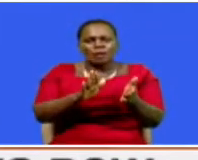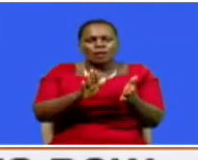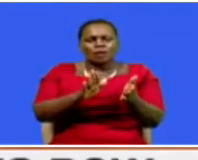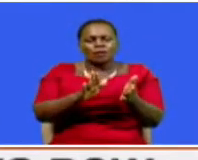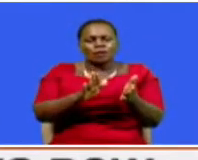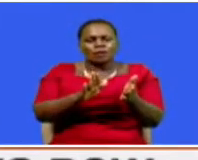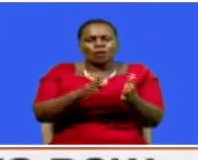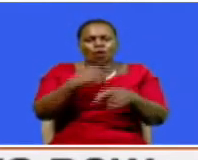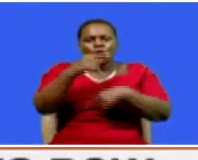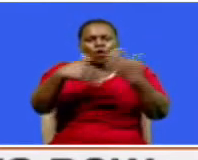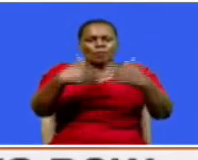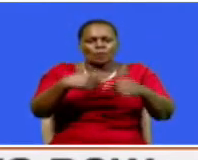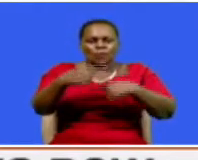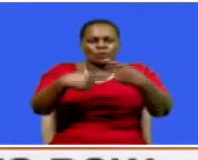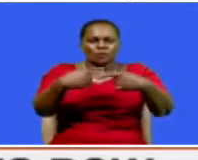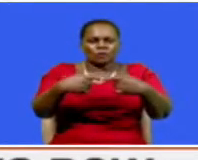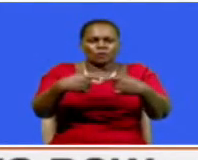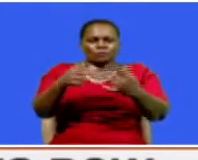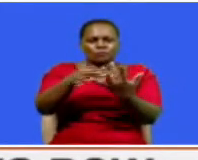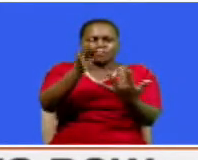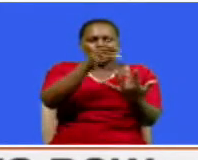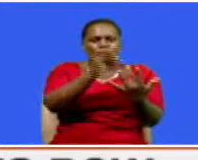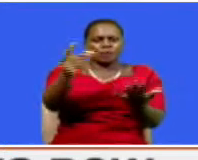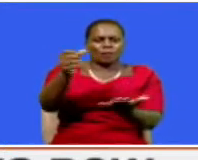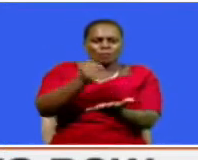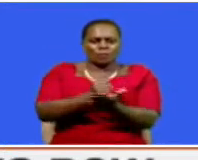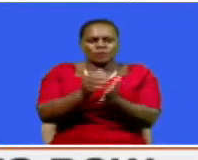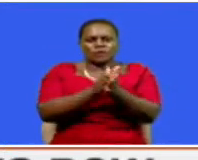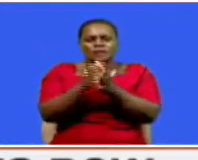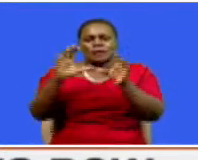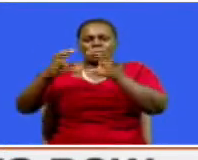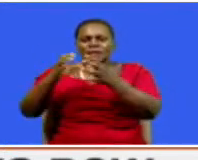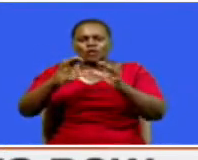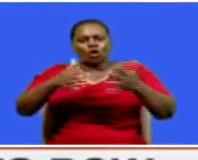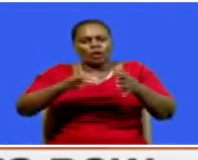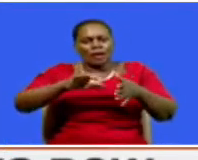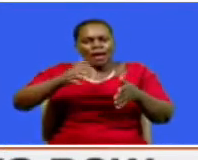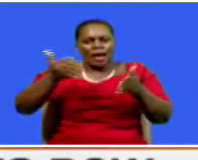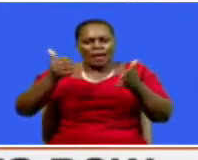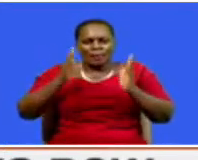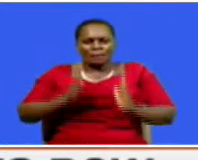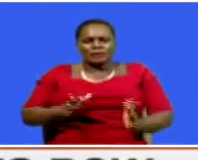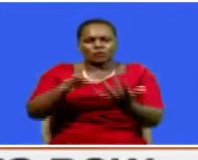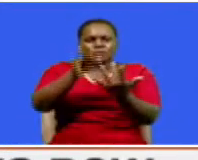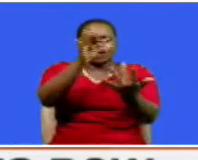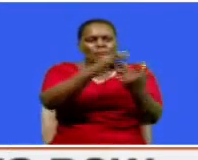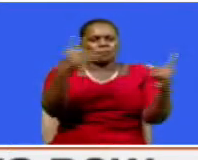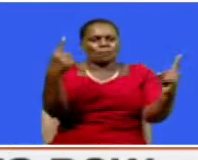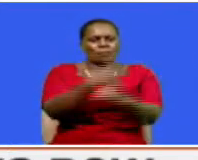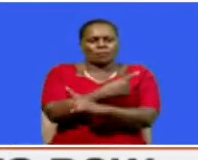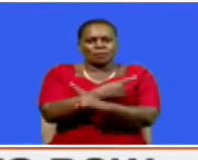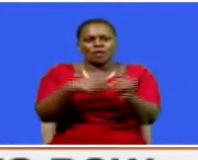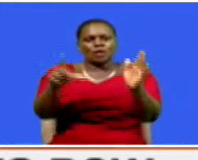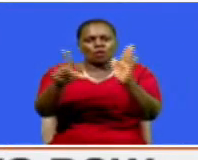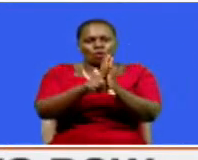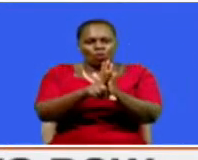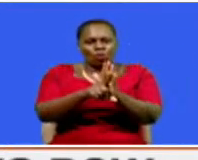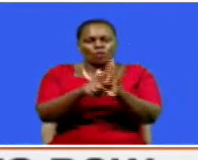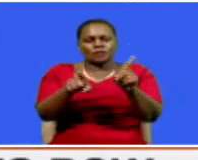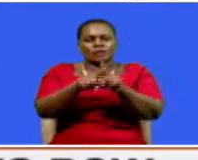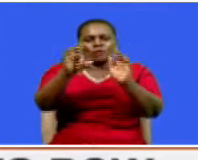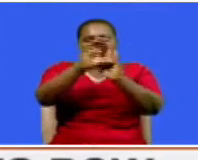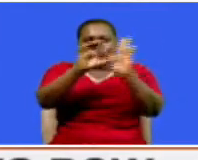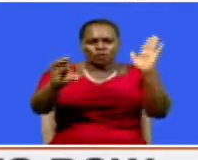from processing the nominations, appointment of the interested parties or any other person nominated in contravention of statutory and